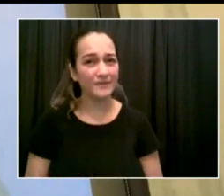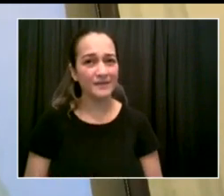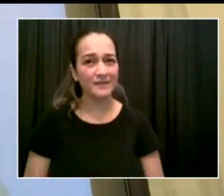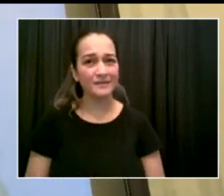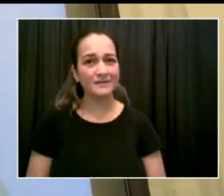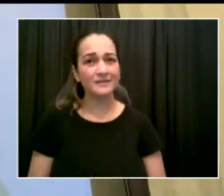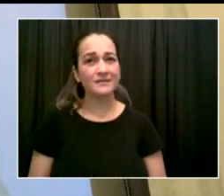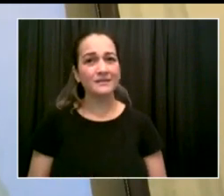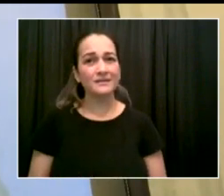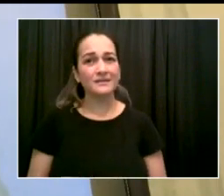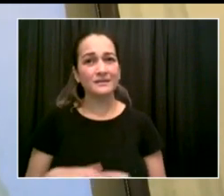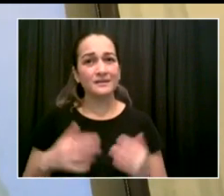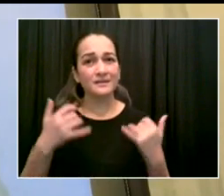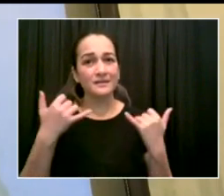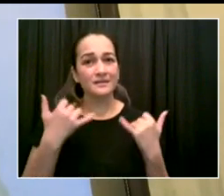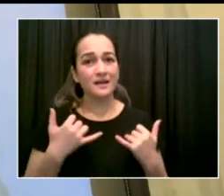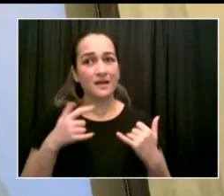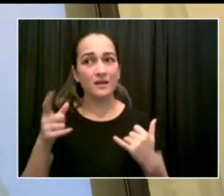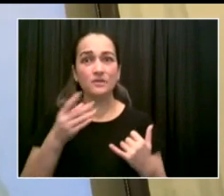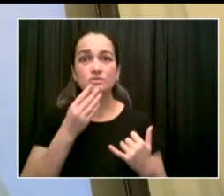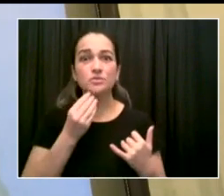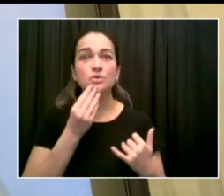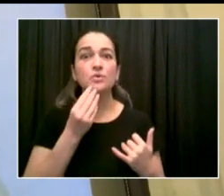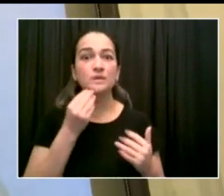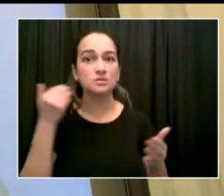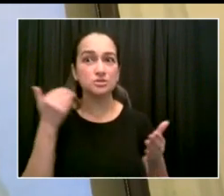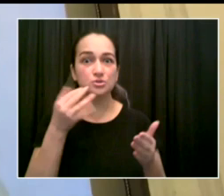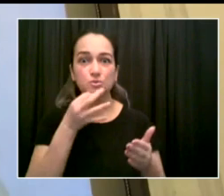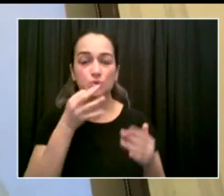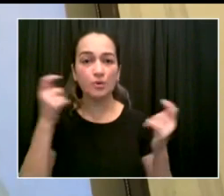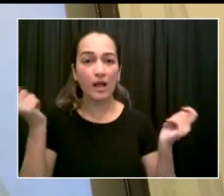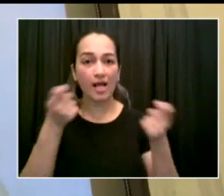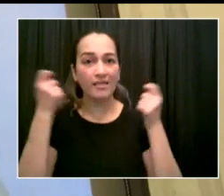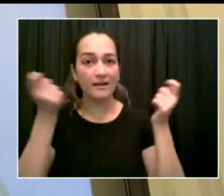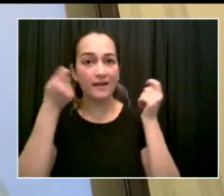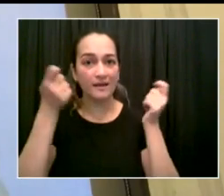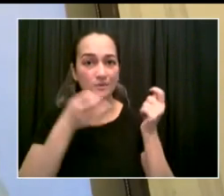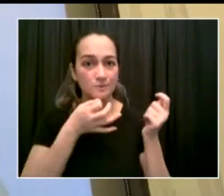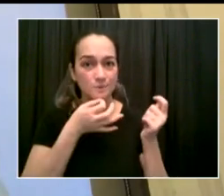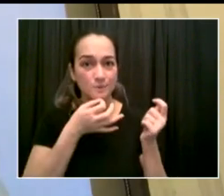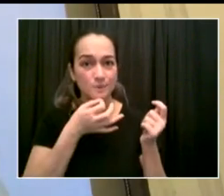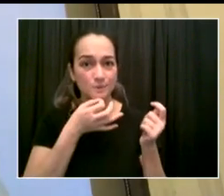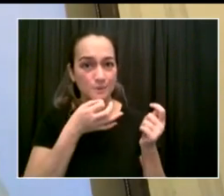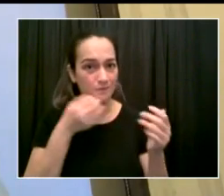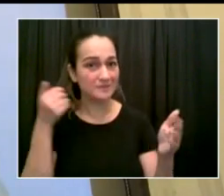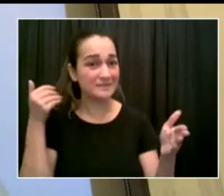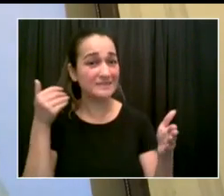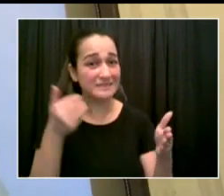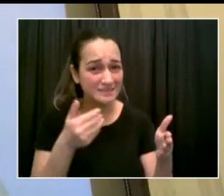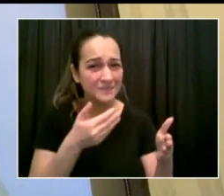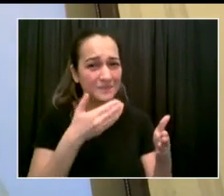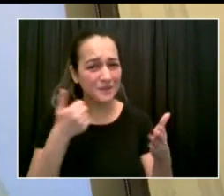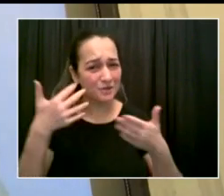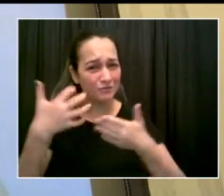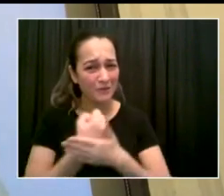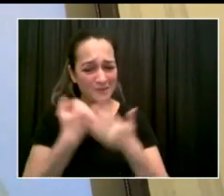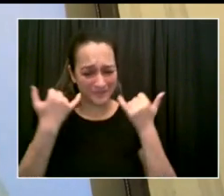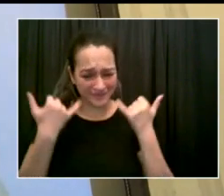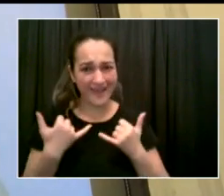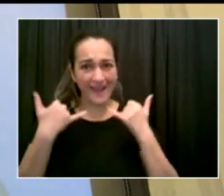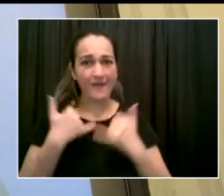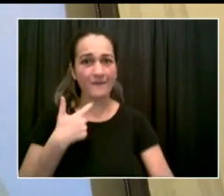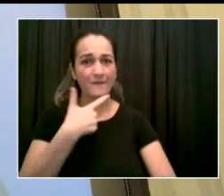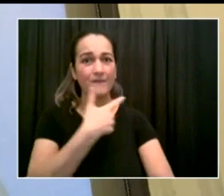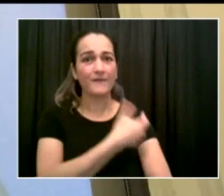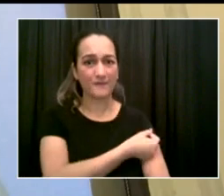we add the phrase, the hand of humans is a part of that eventuality. So all of us